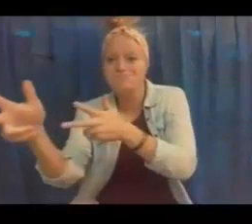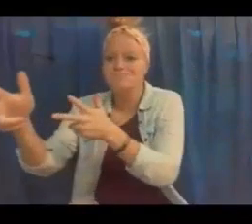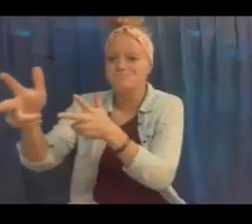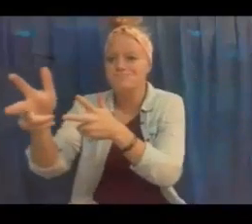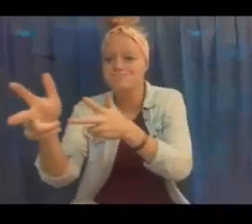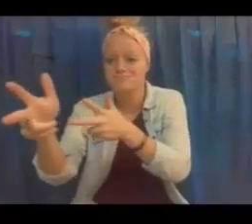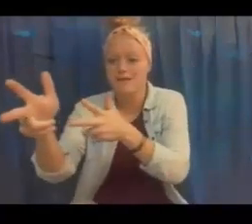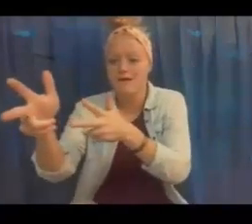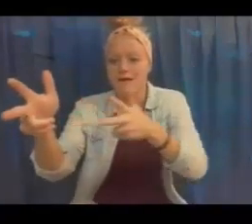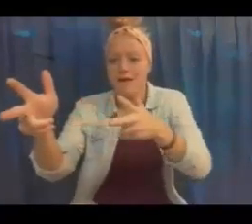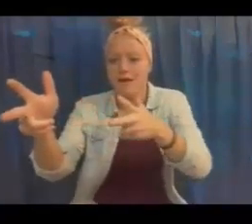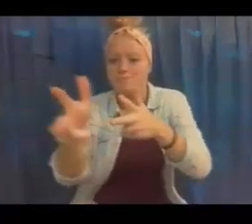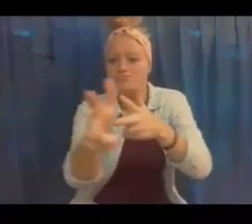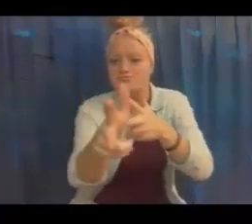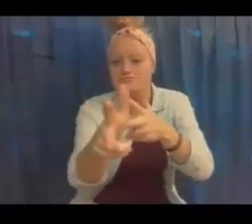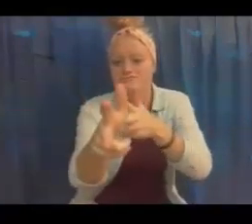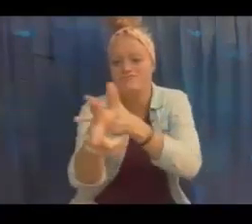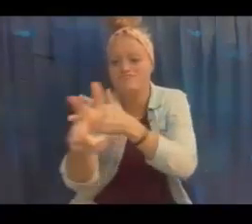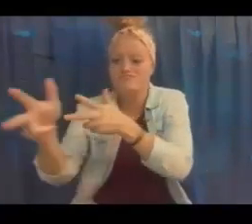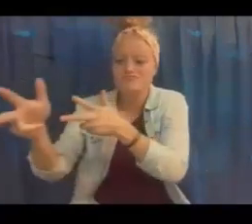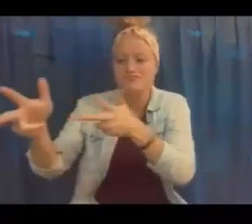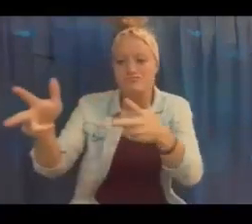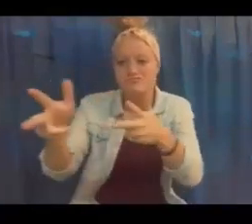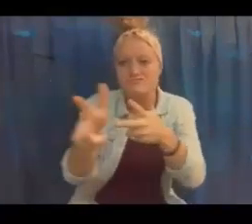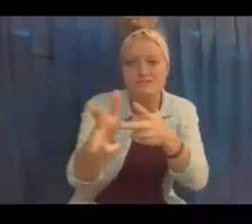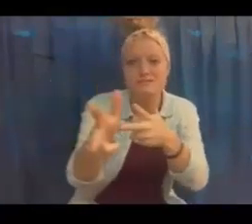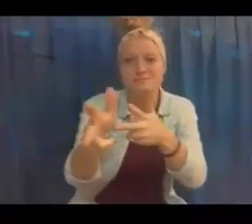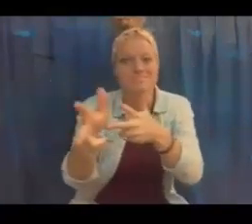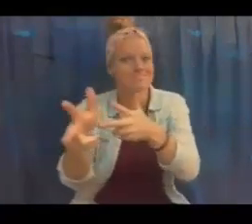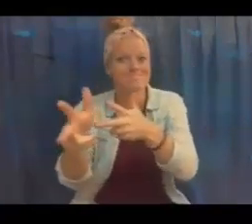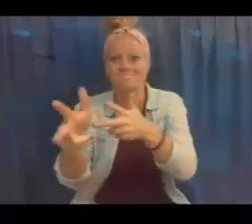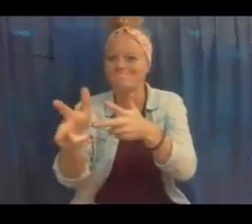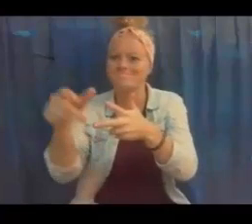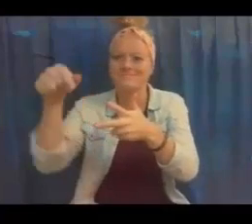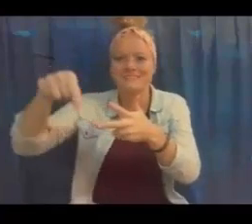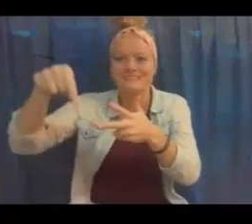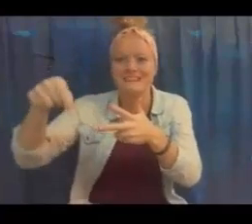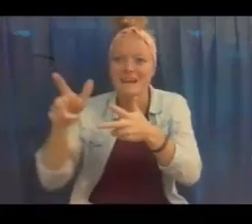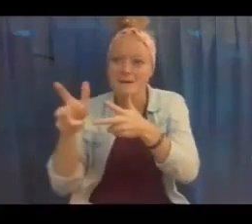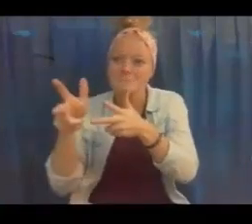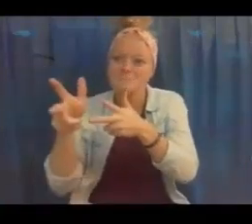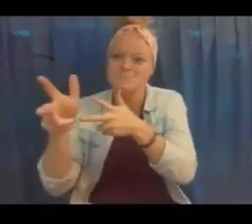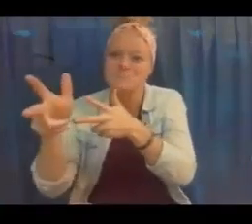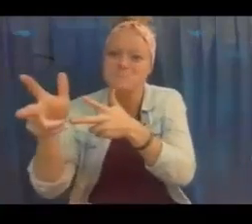And he was in the lead. The others tried to pass him, but he kept in front.